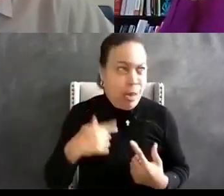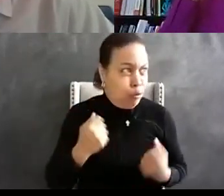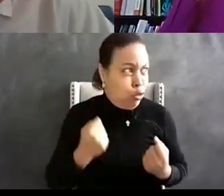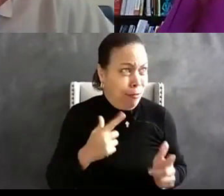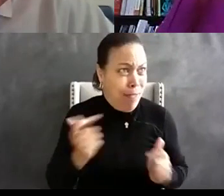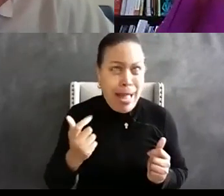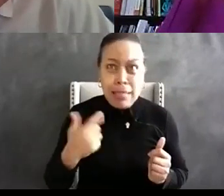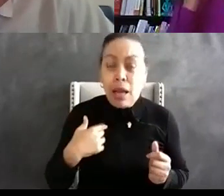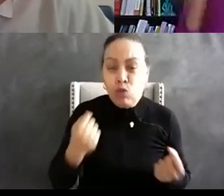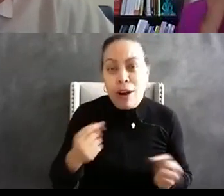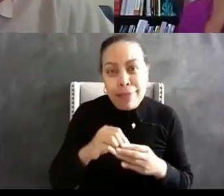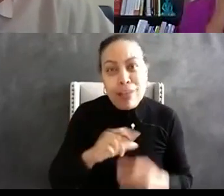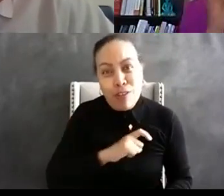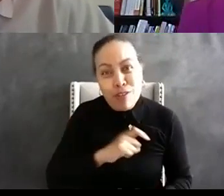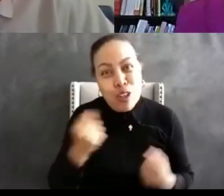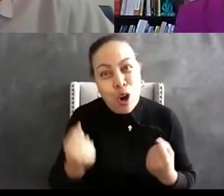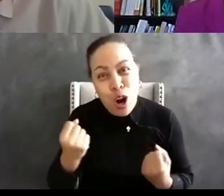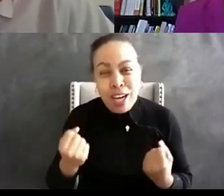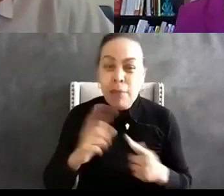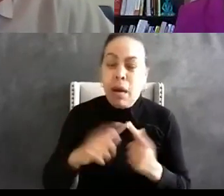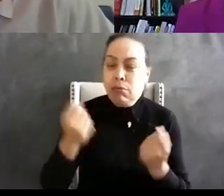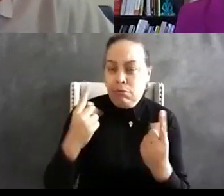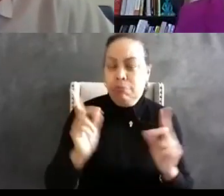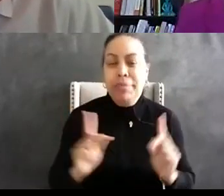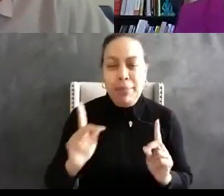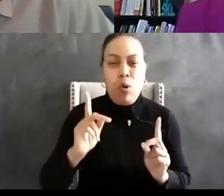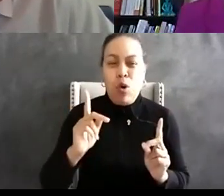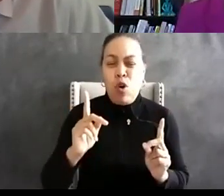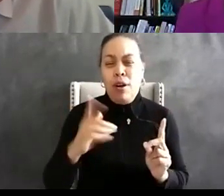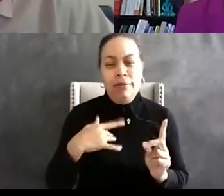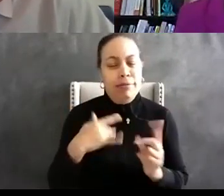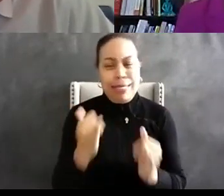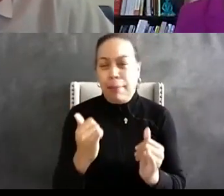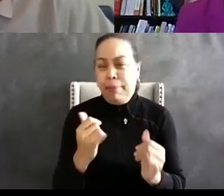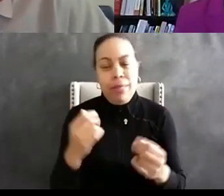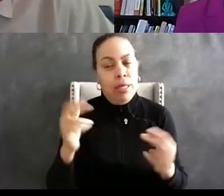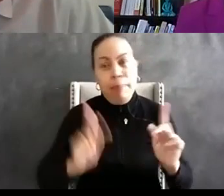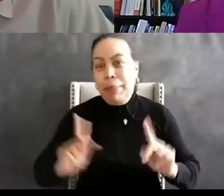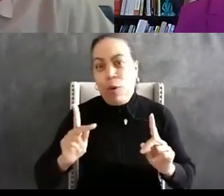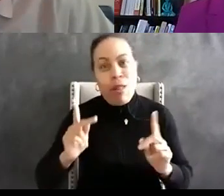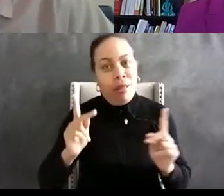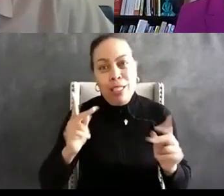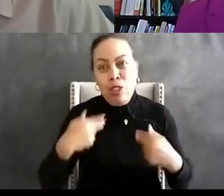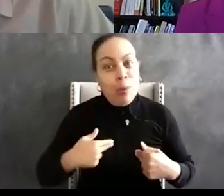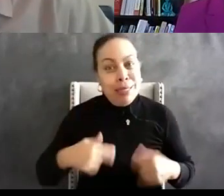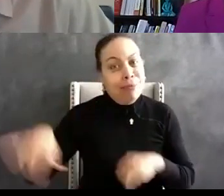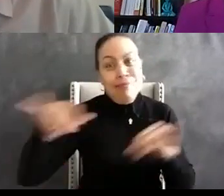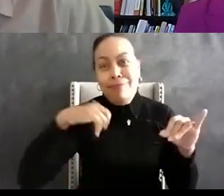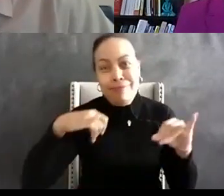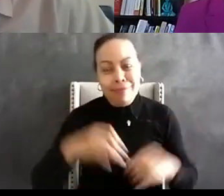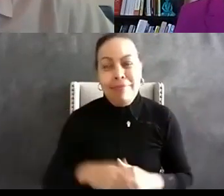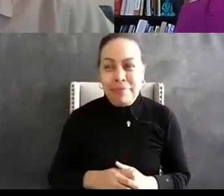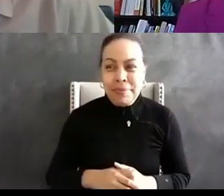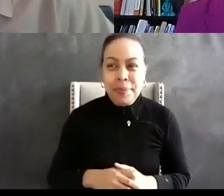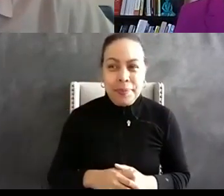a marked squad car right so i mean people gotta say you know cops are the same as people right i mean just it's just how we are so the next question